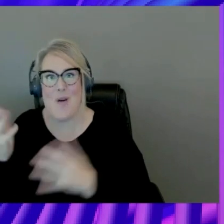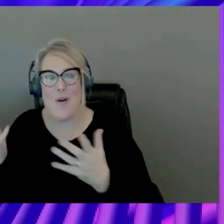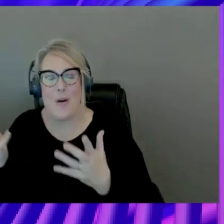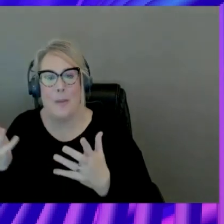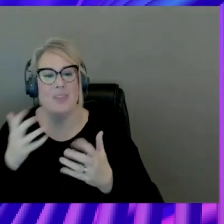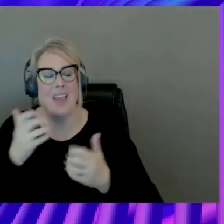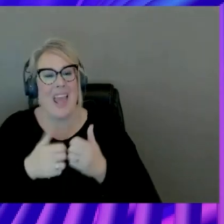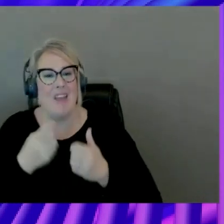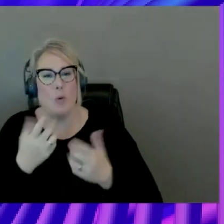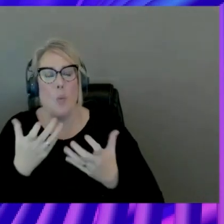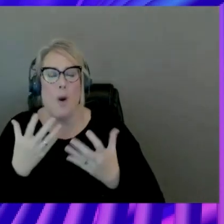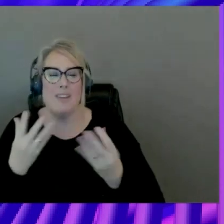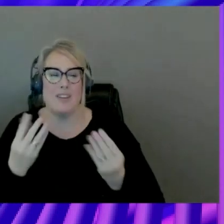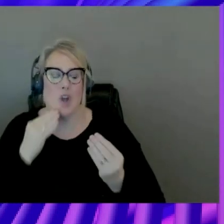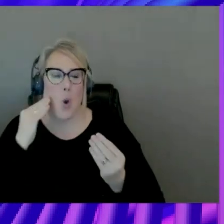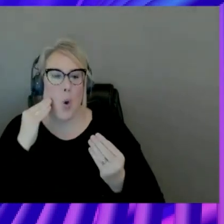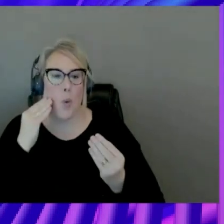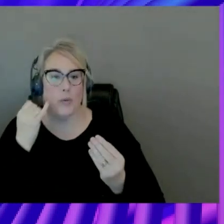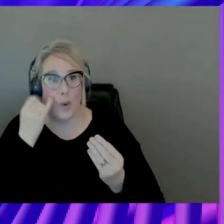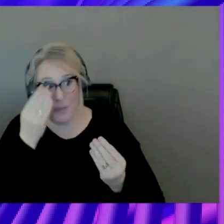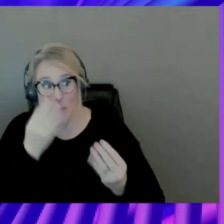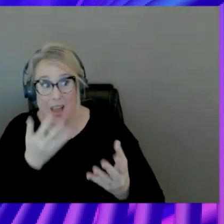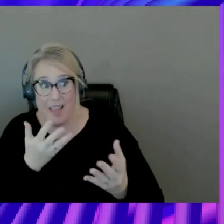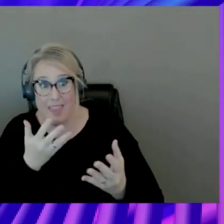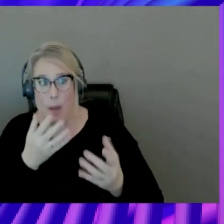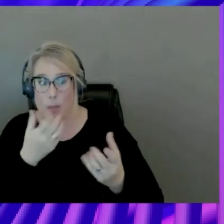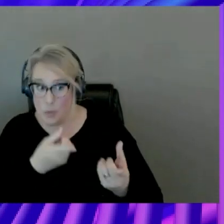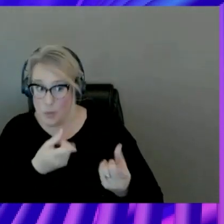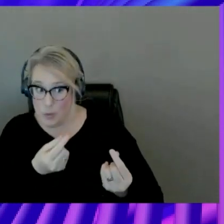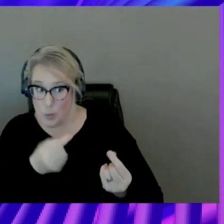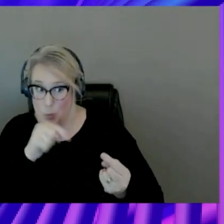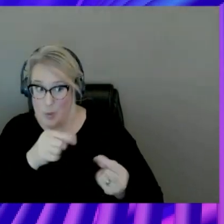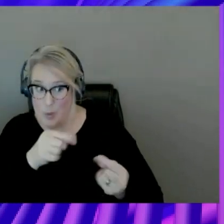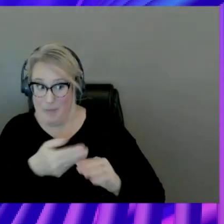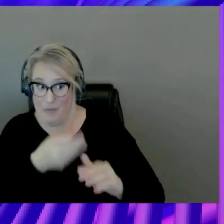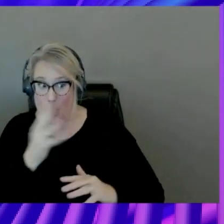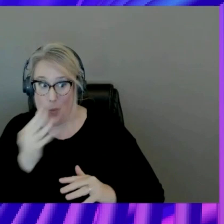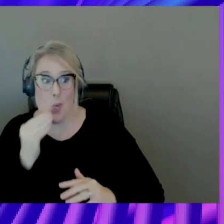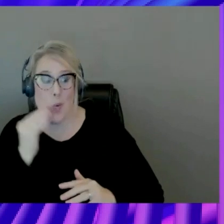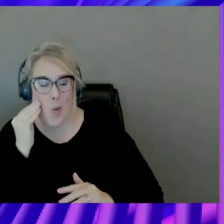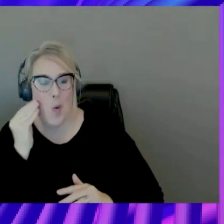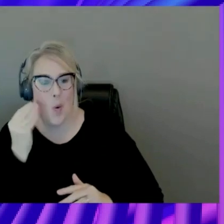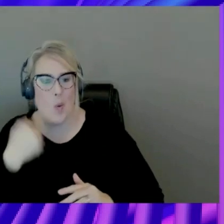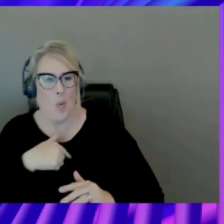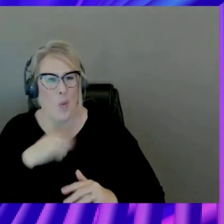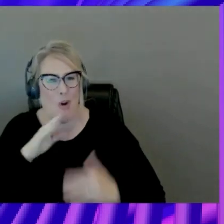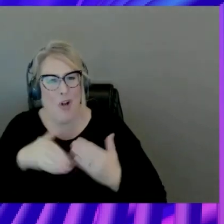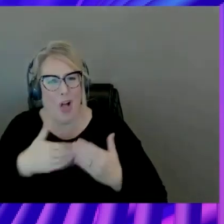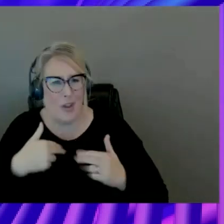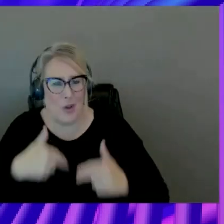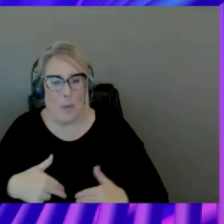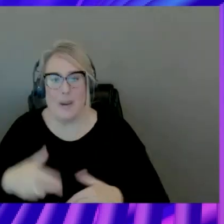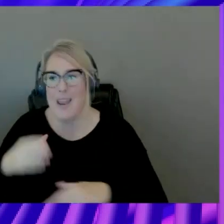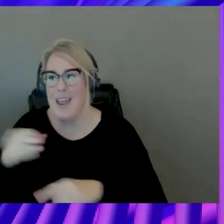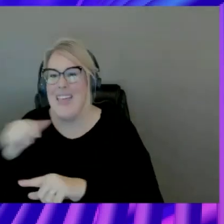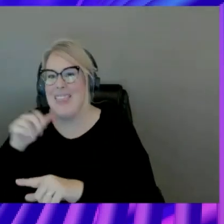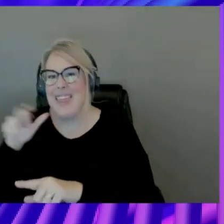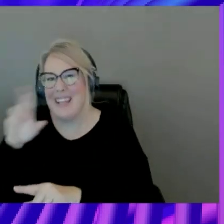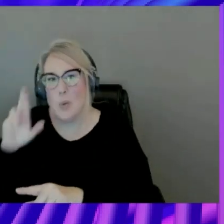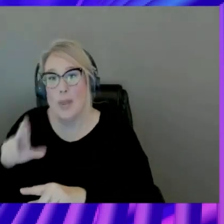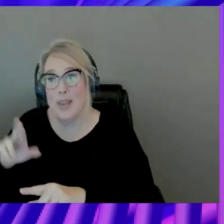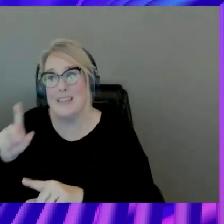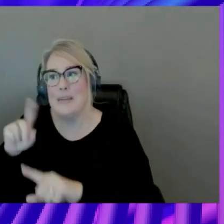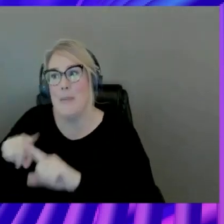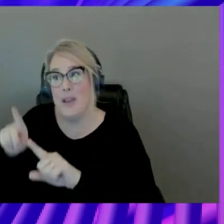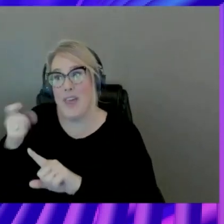home. And so, if you tell them what they have to do before they're done, you know, like, we're all just humans. And they haven't realized it. And once they understand that they